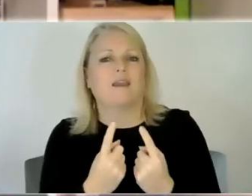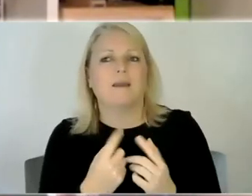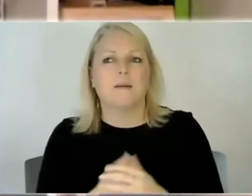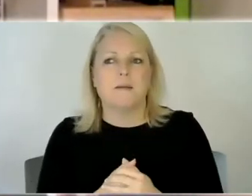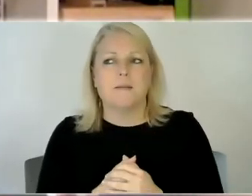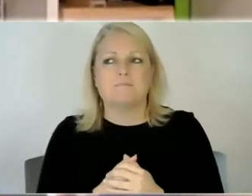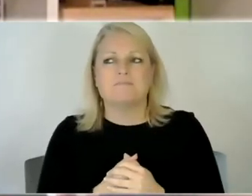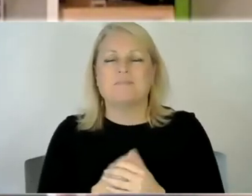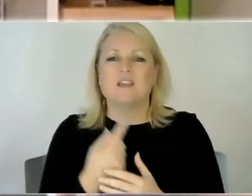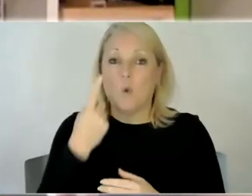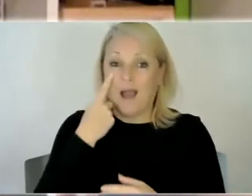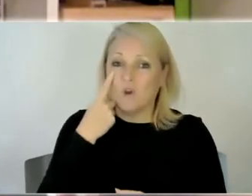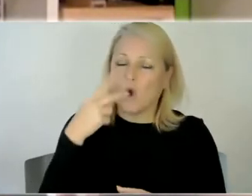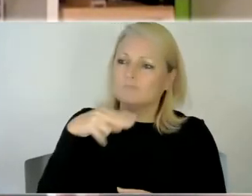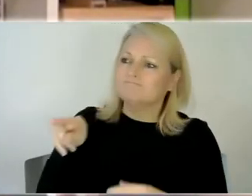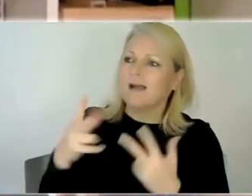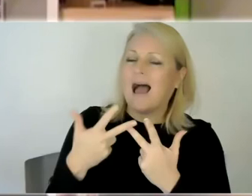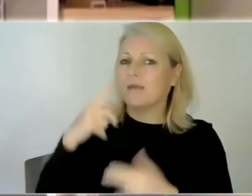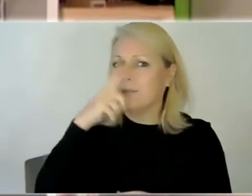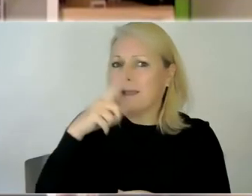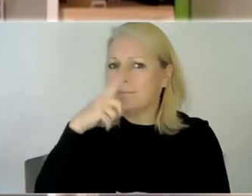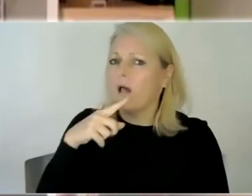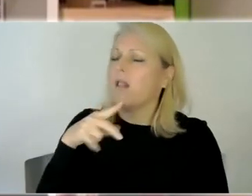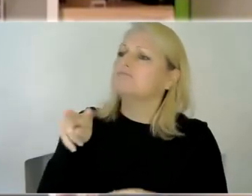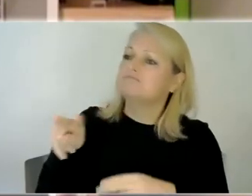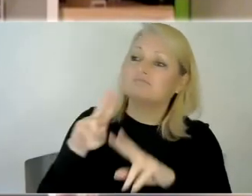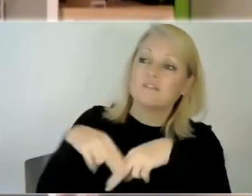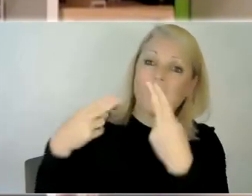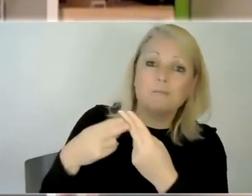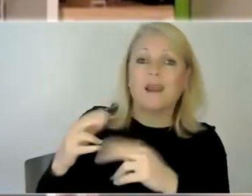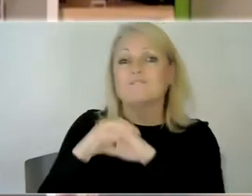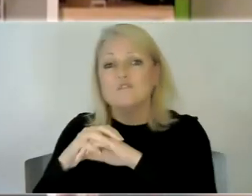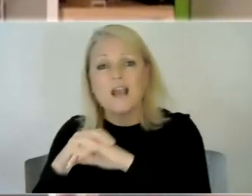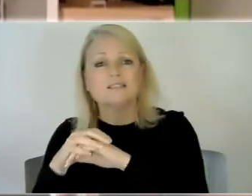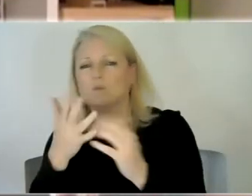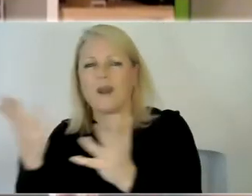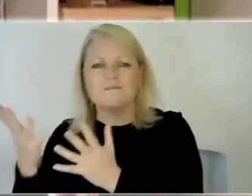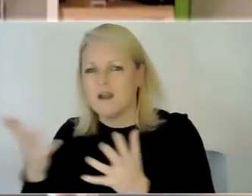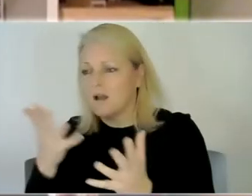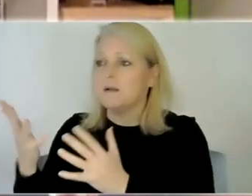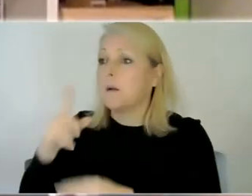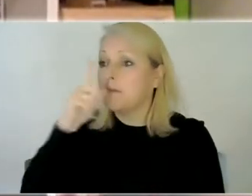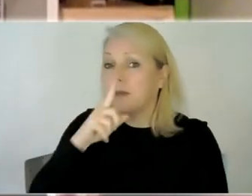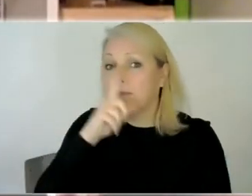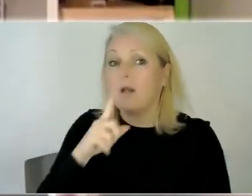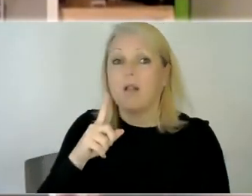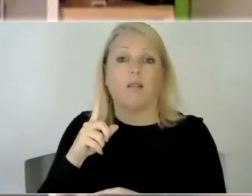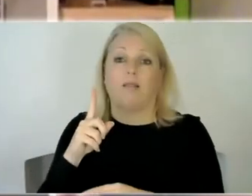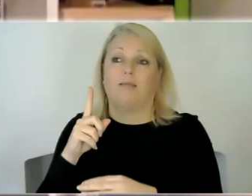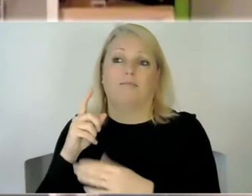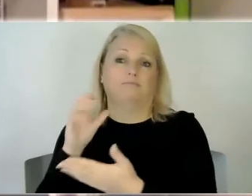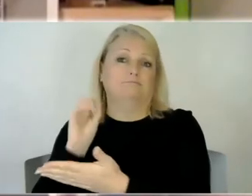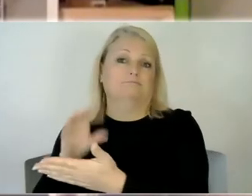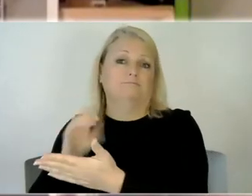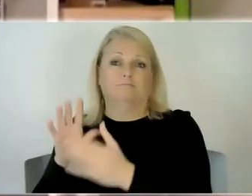other people uh uh be that friends and family or just you know people on social media